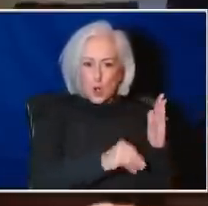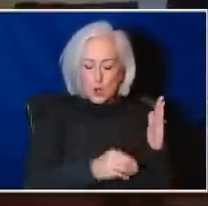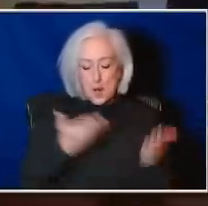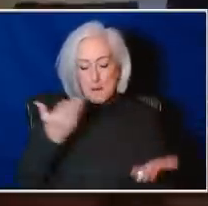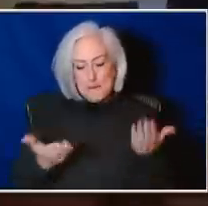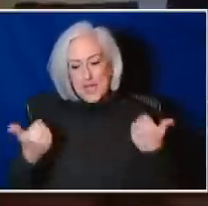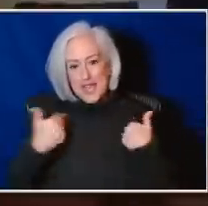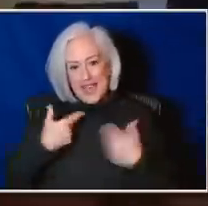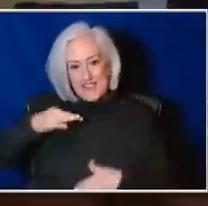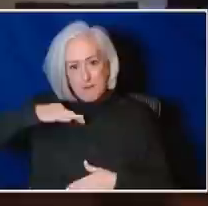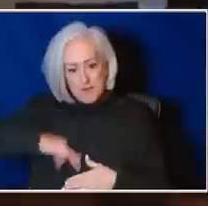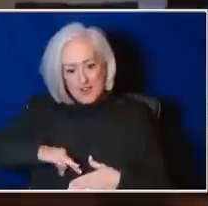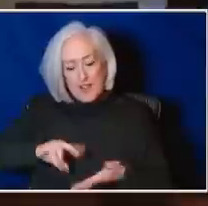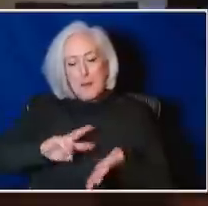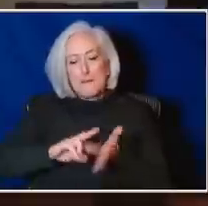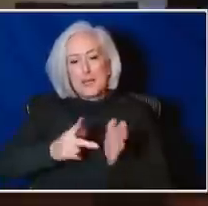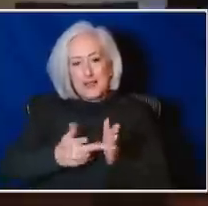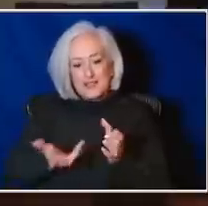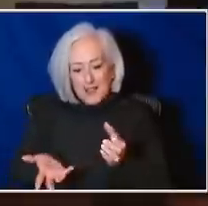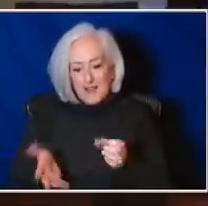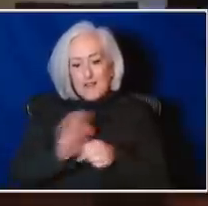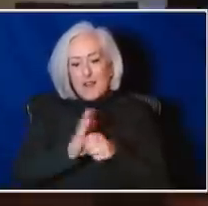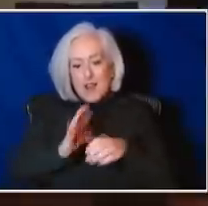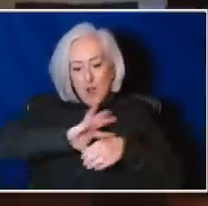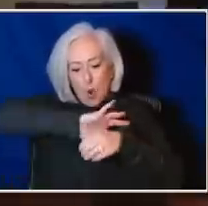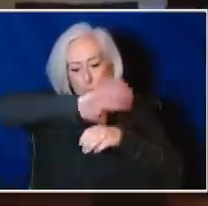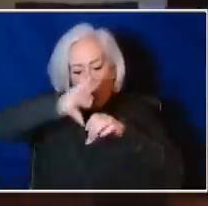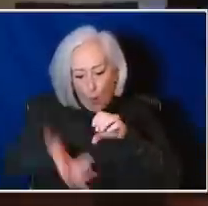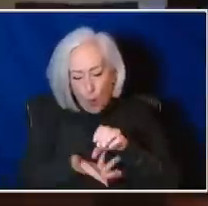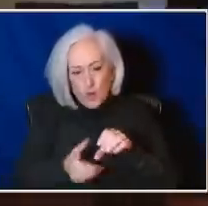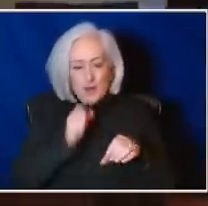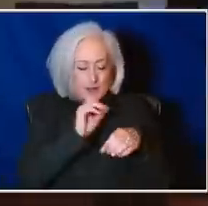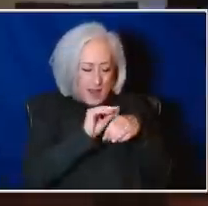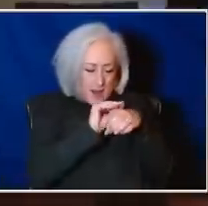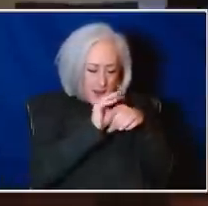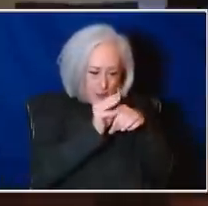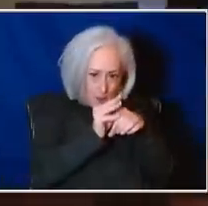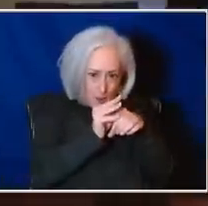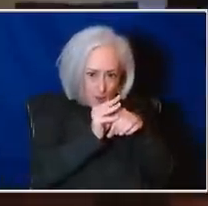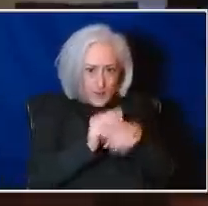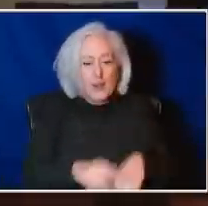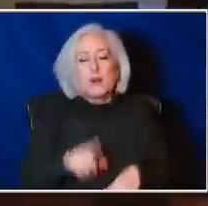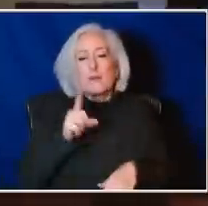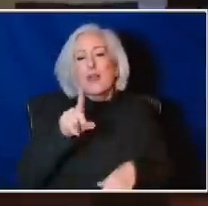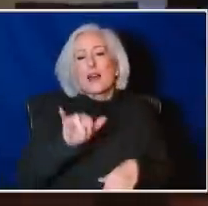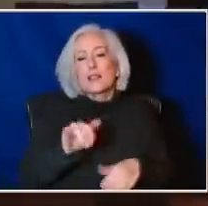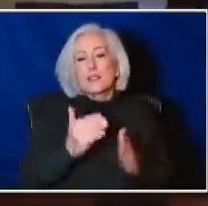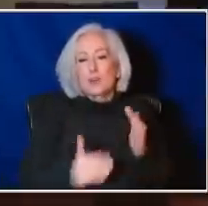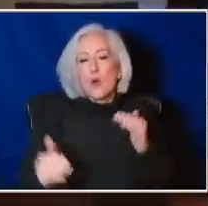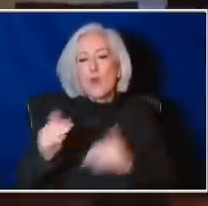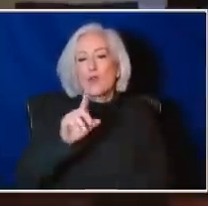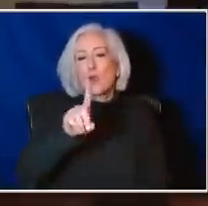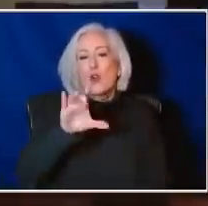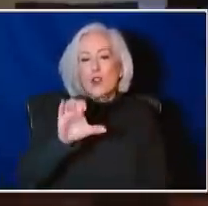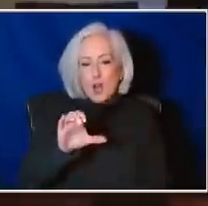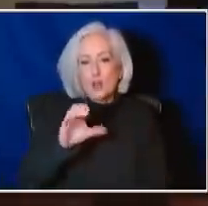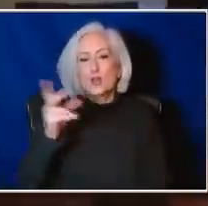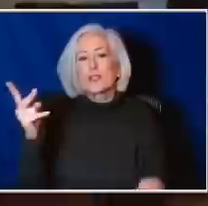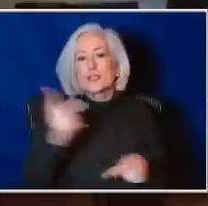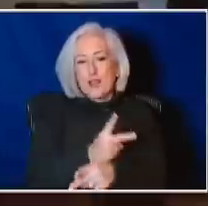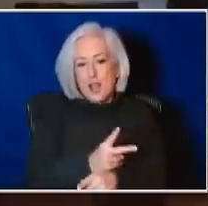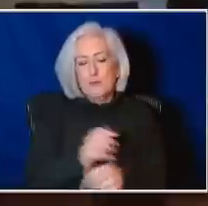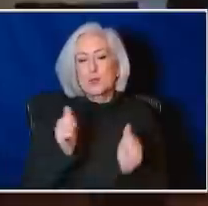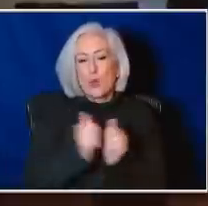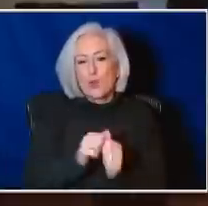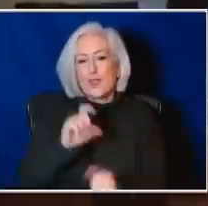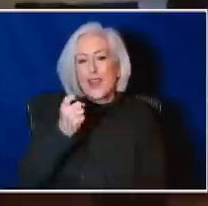titers suppressed by over 100-fold with the XBB variant. I agree with Hawk. It's